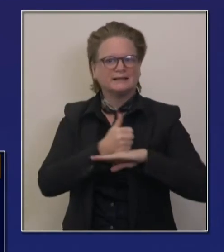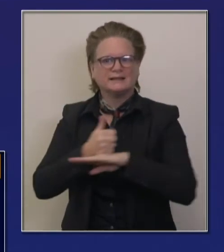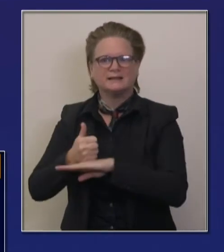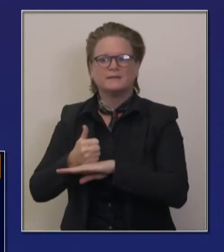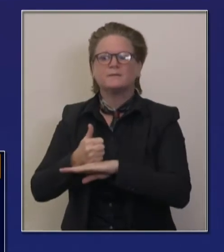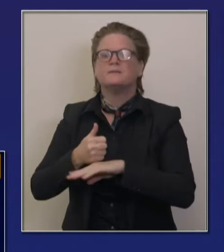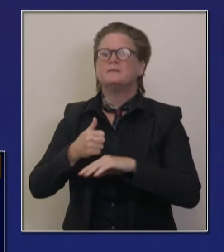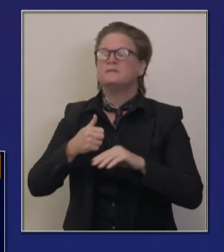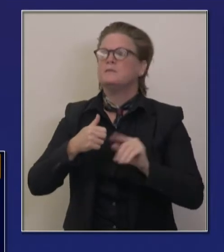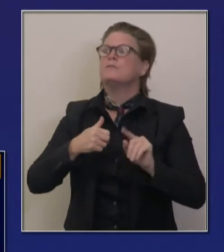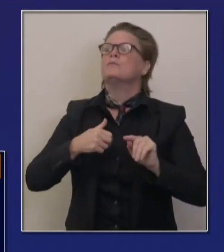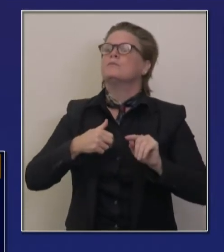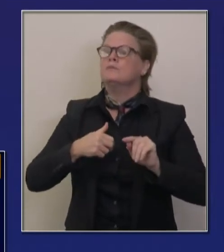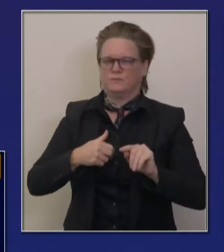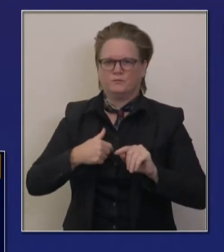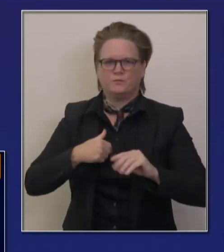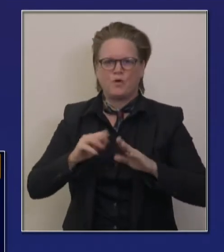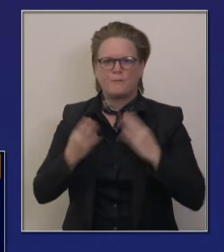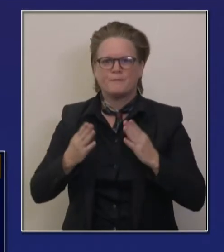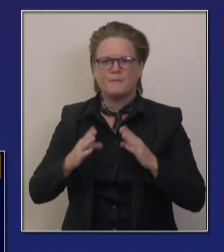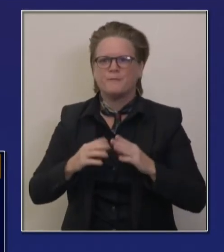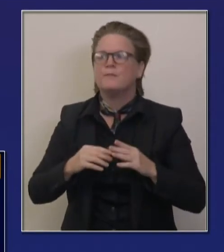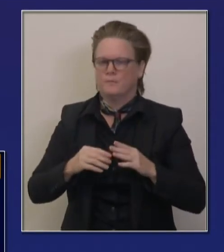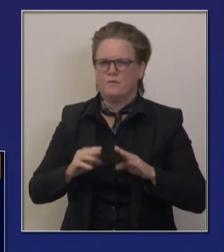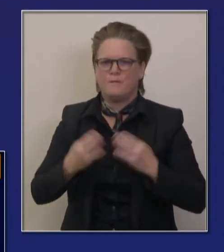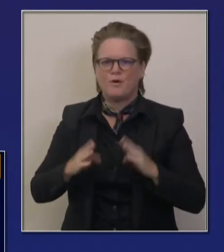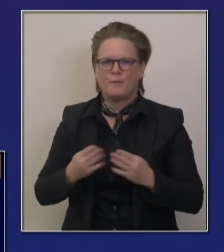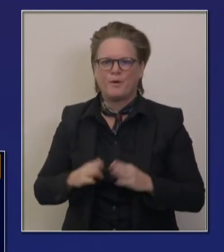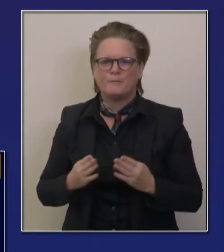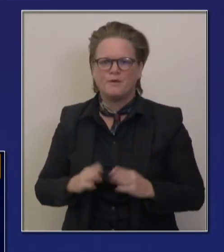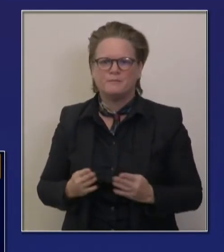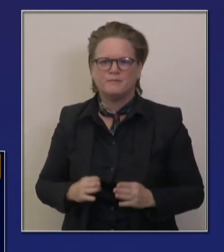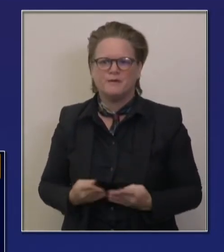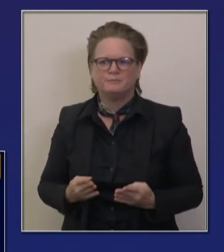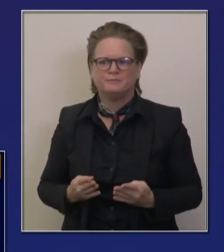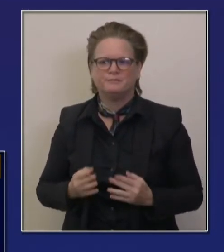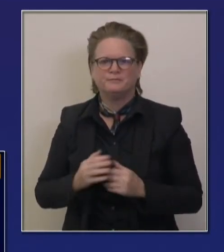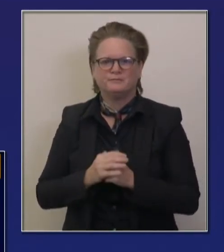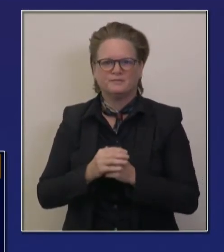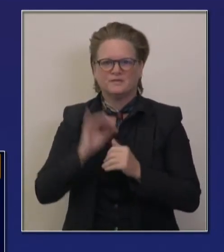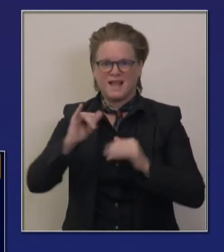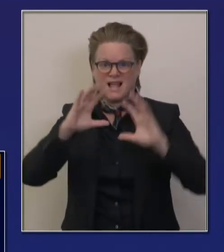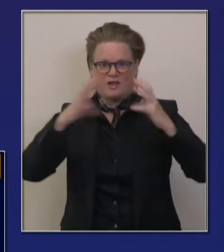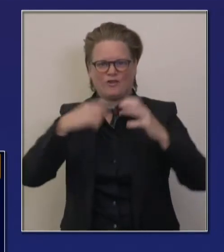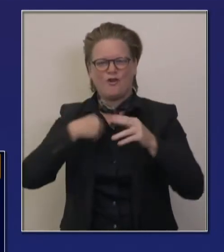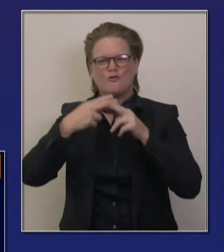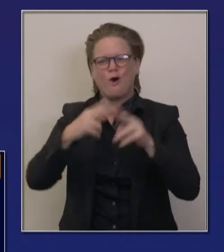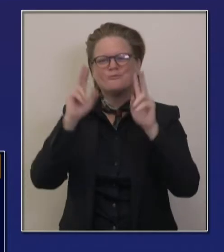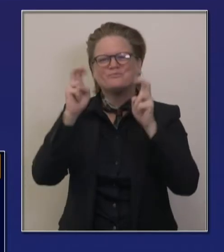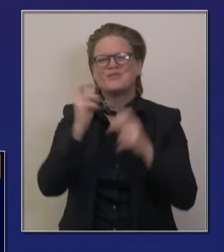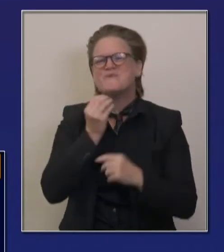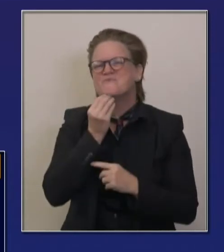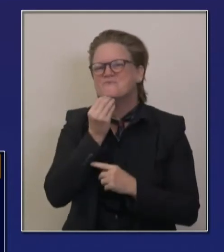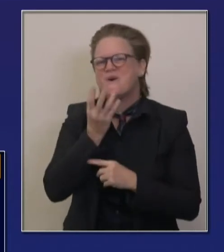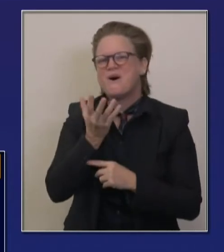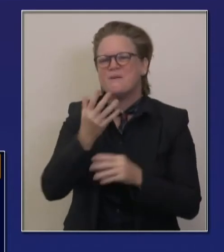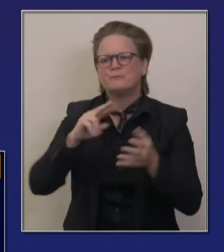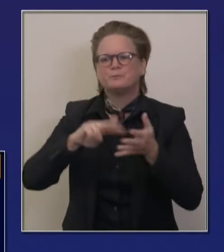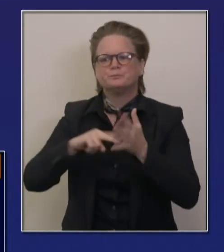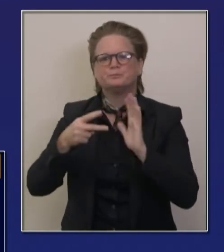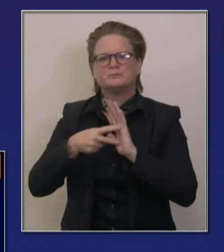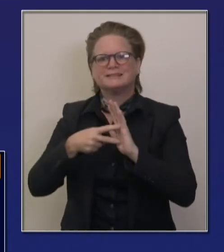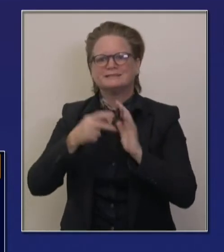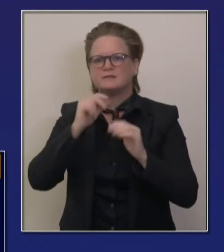And we refer to this warm status because, uh, we're not just leaving everything in the corner. We're starting to sort of unpack things,